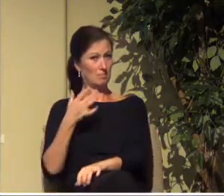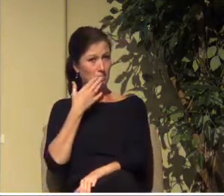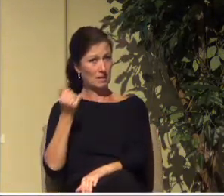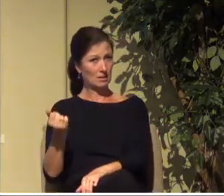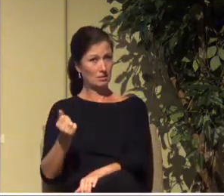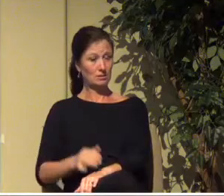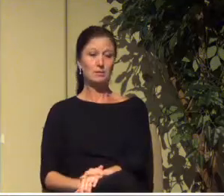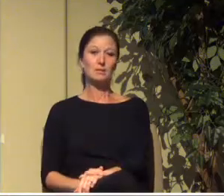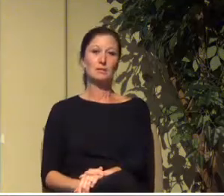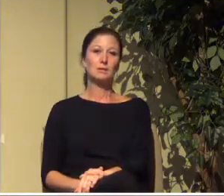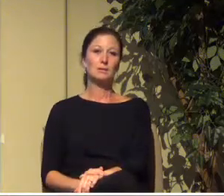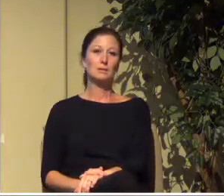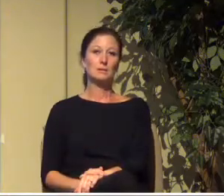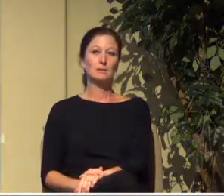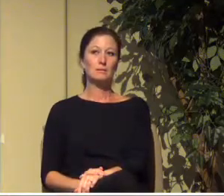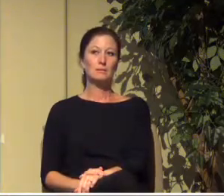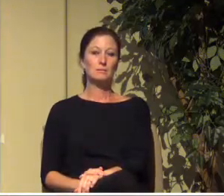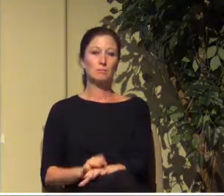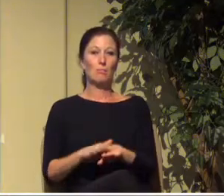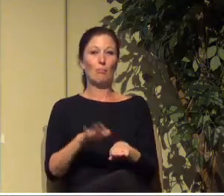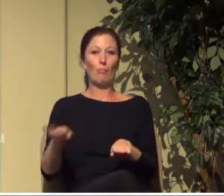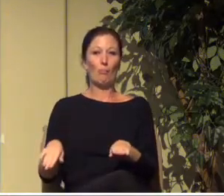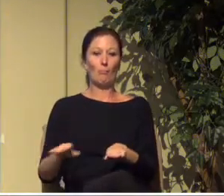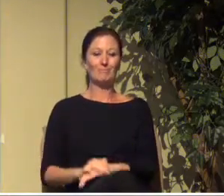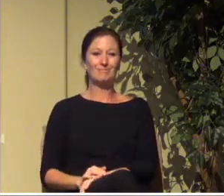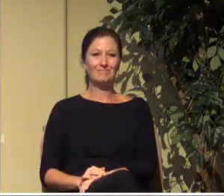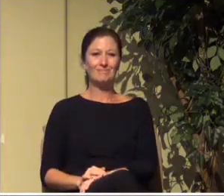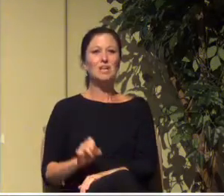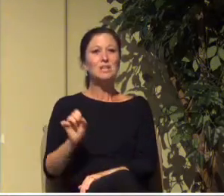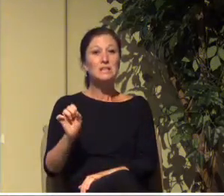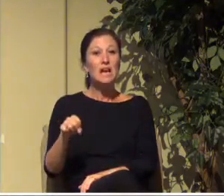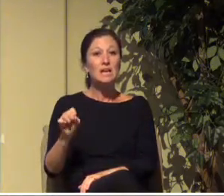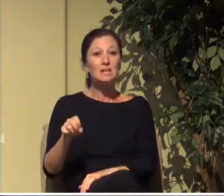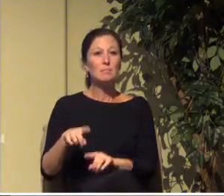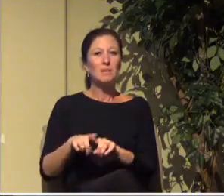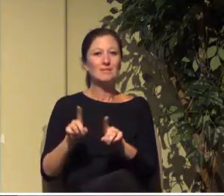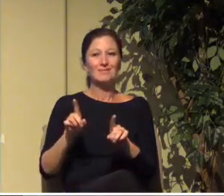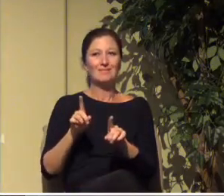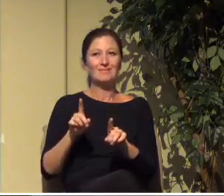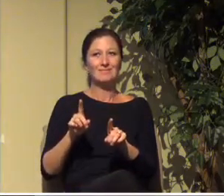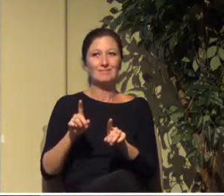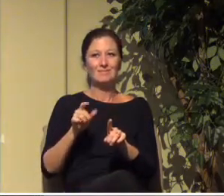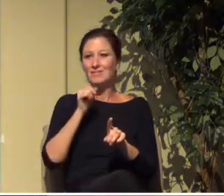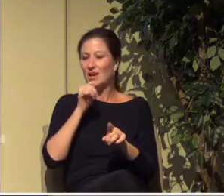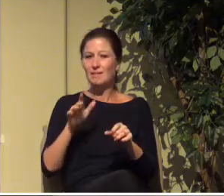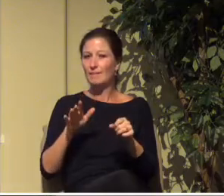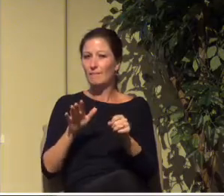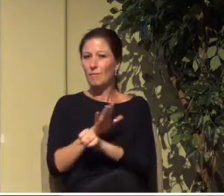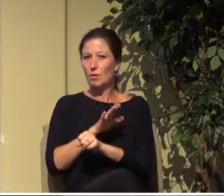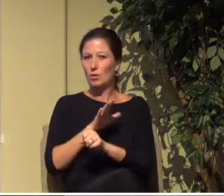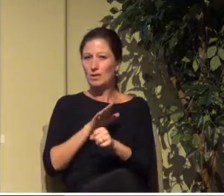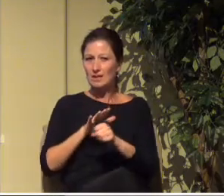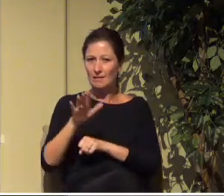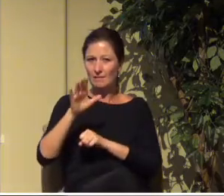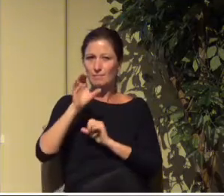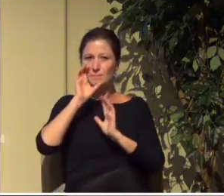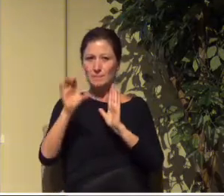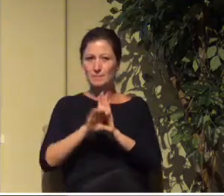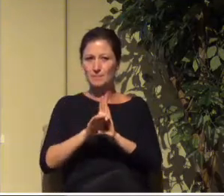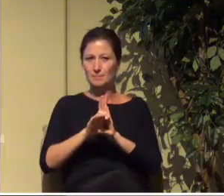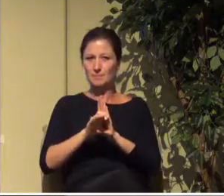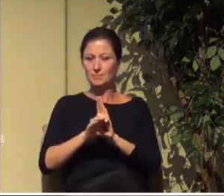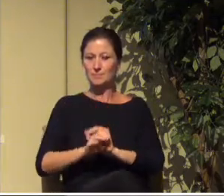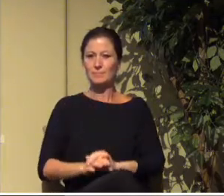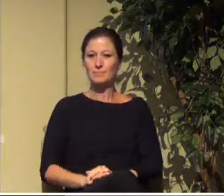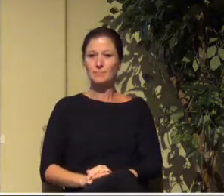Yeah but we're not getting the picture Paul's intention here is that people if you are in Christ everything is yours God has given